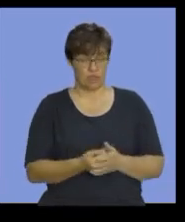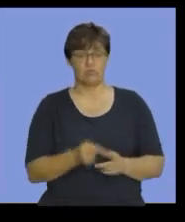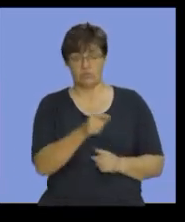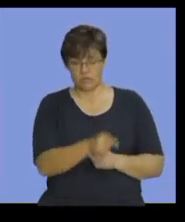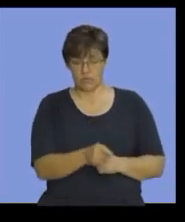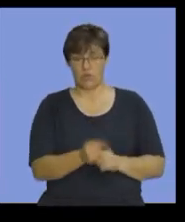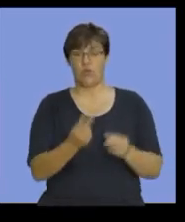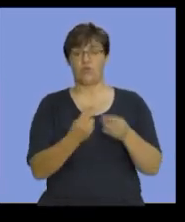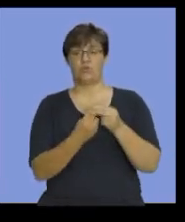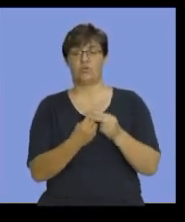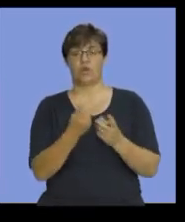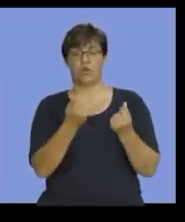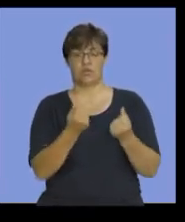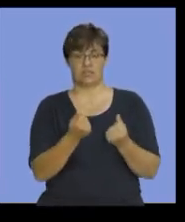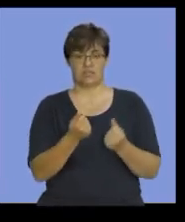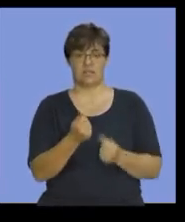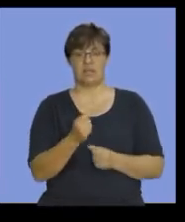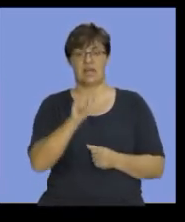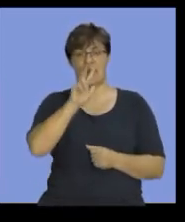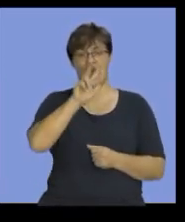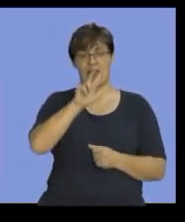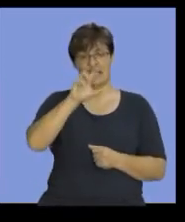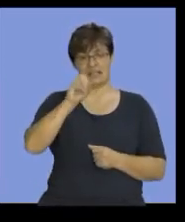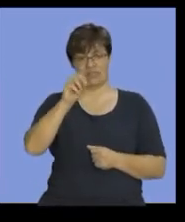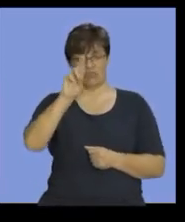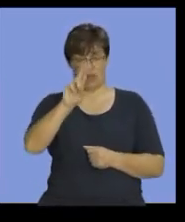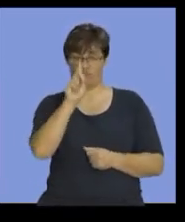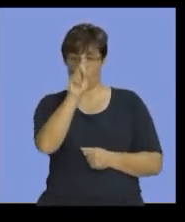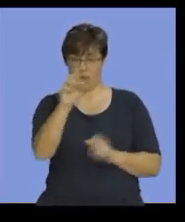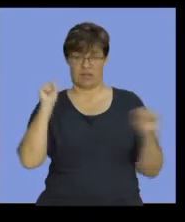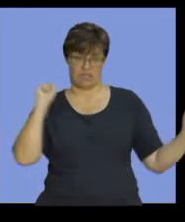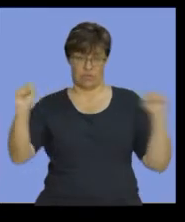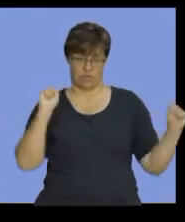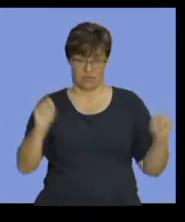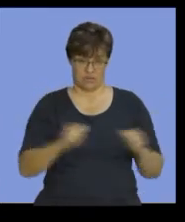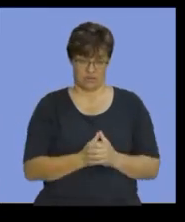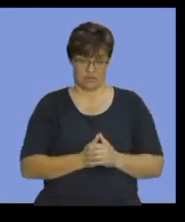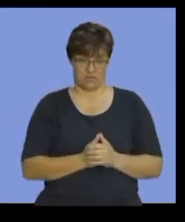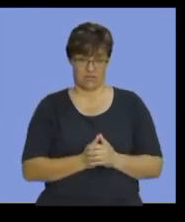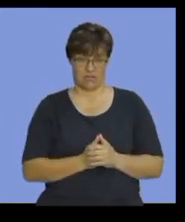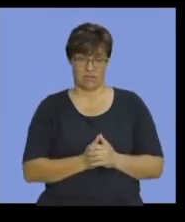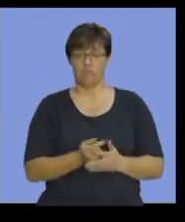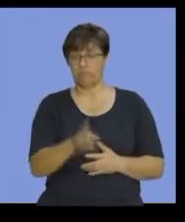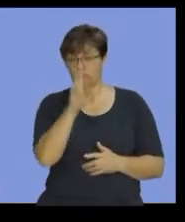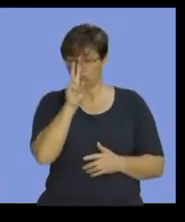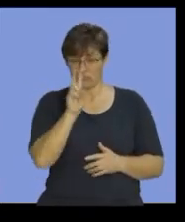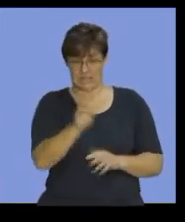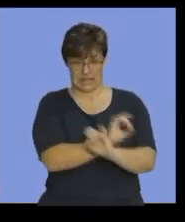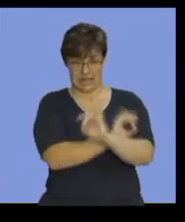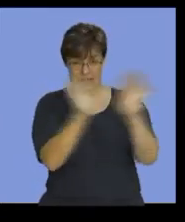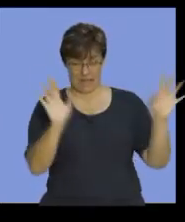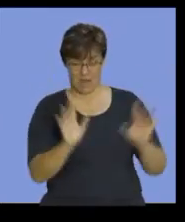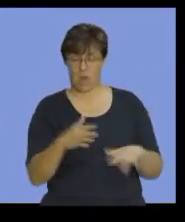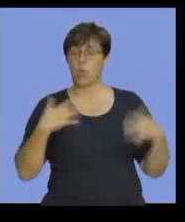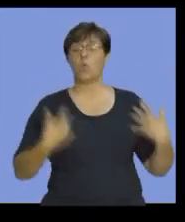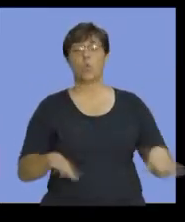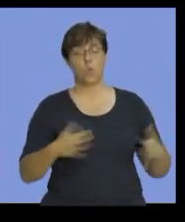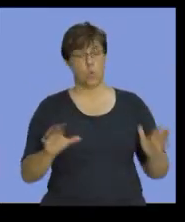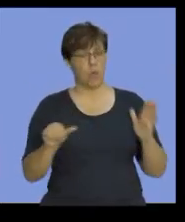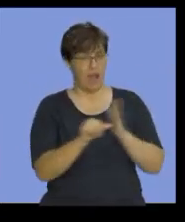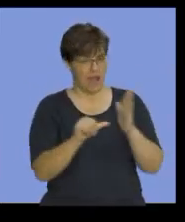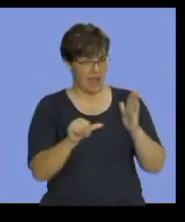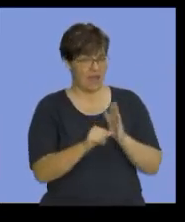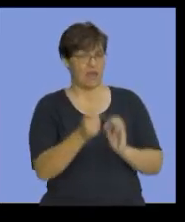give you a unit cost of 80,000 per towel. So, clearly, guys, you can see it is important to